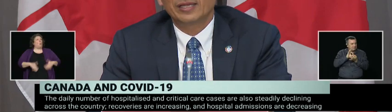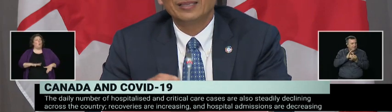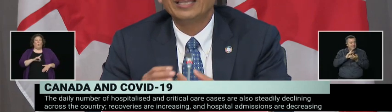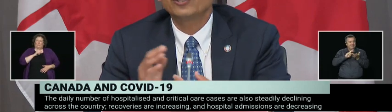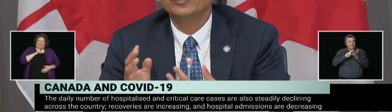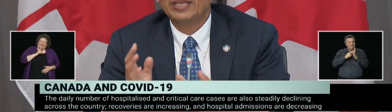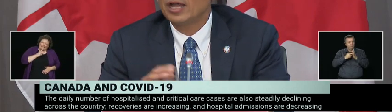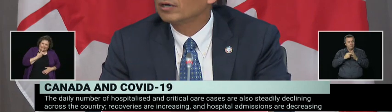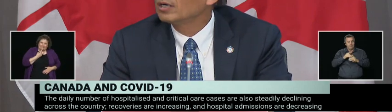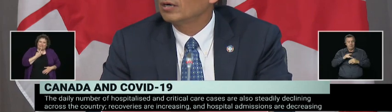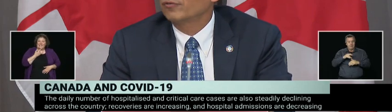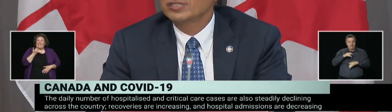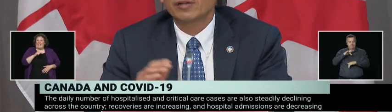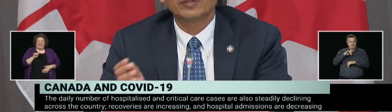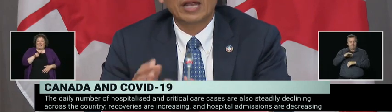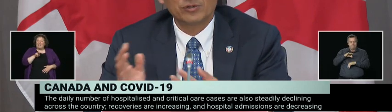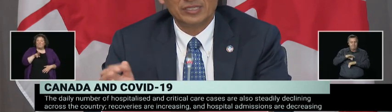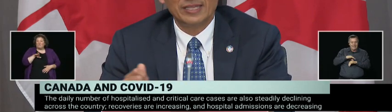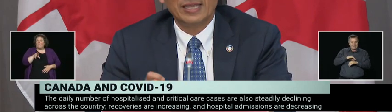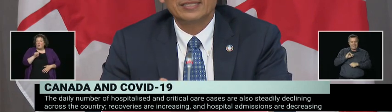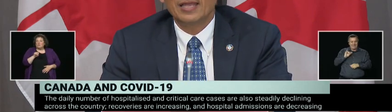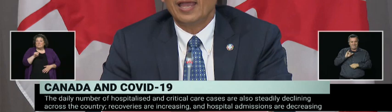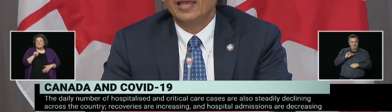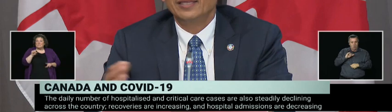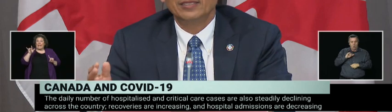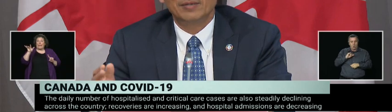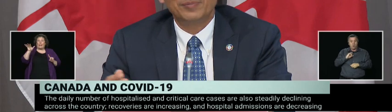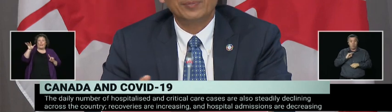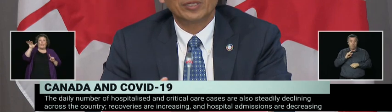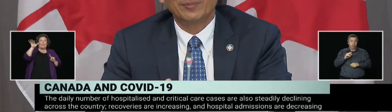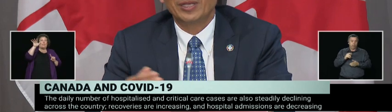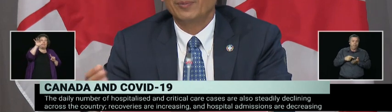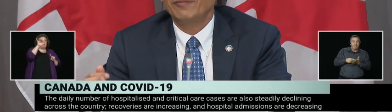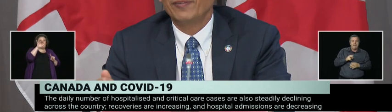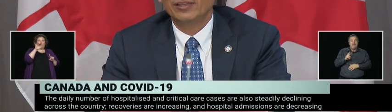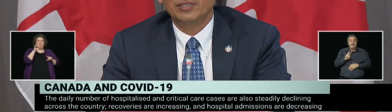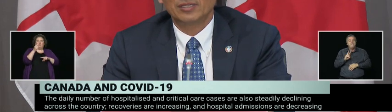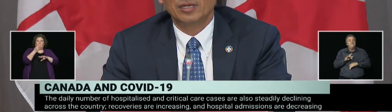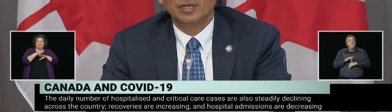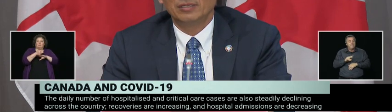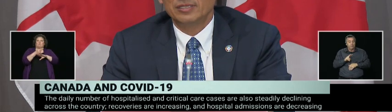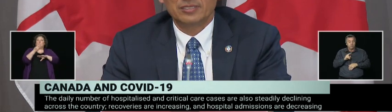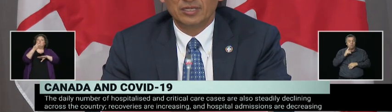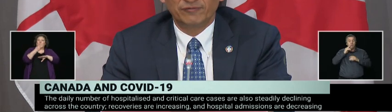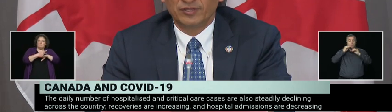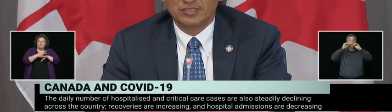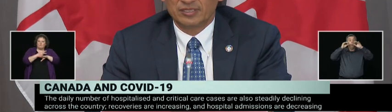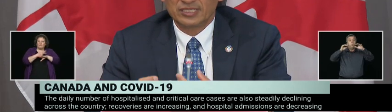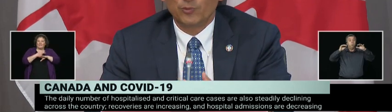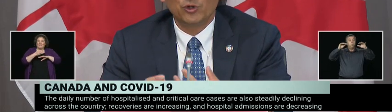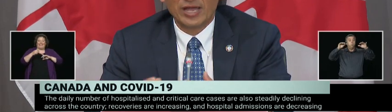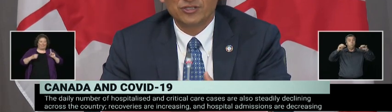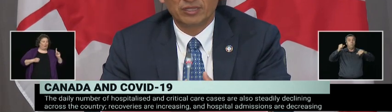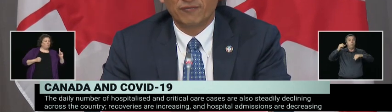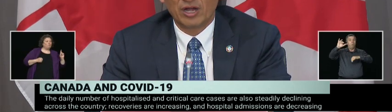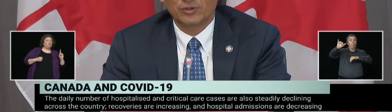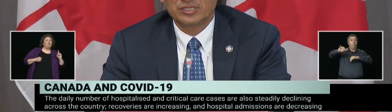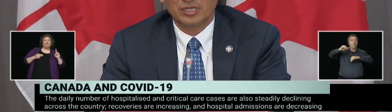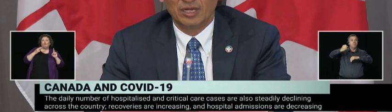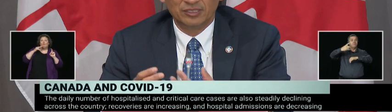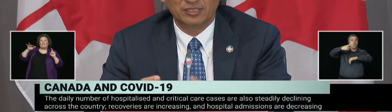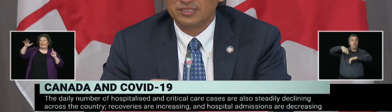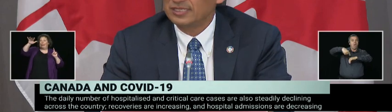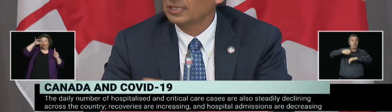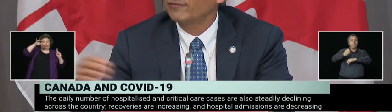can linger in the air for several hours and days and then people can become infected. Let's say if, let's say someone who actually had the